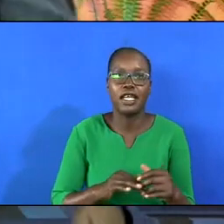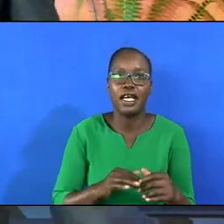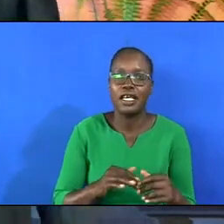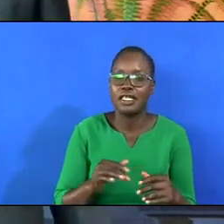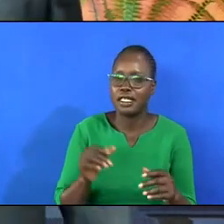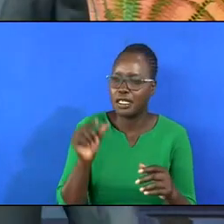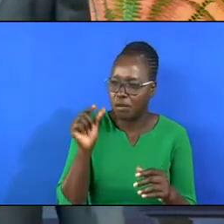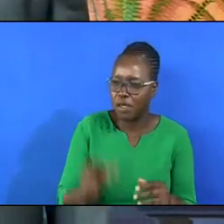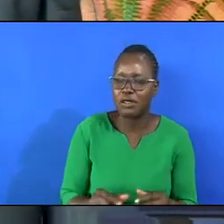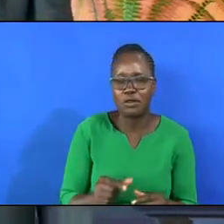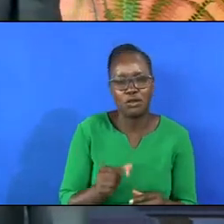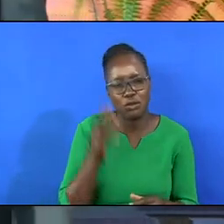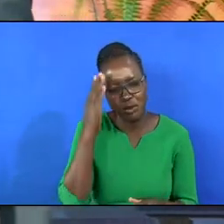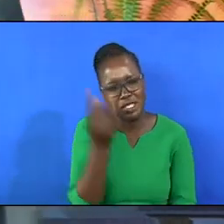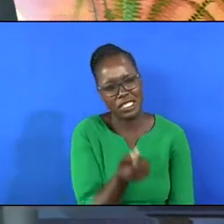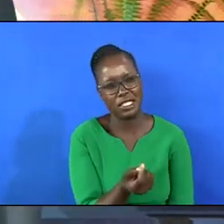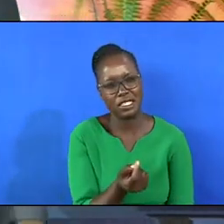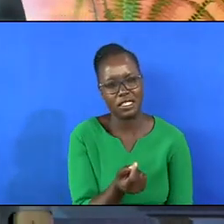knows little.